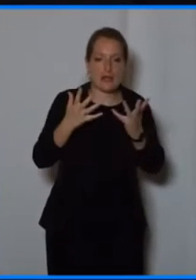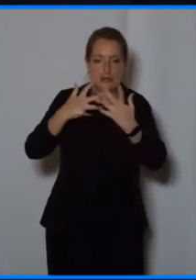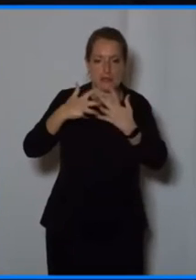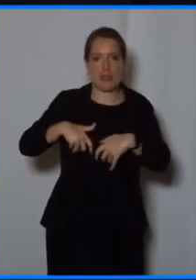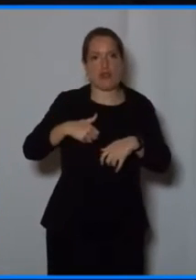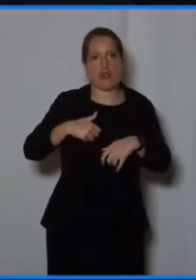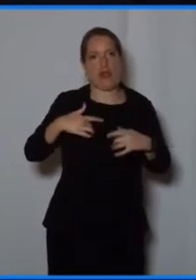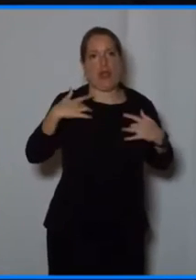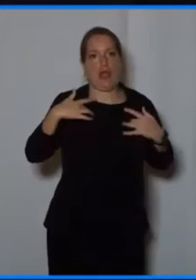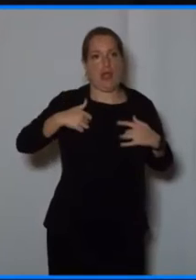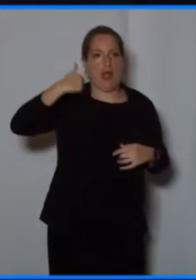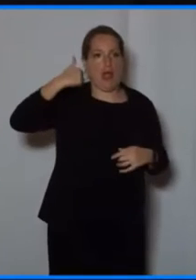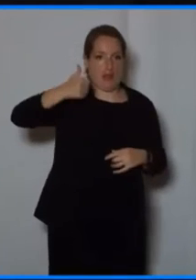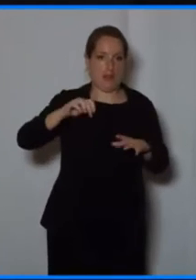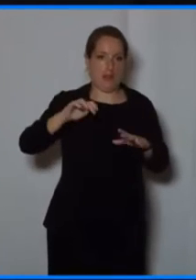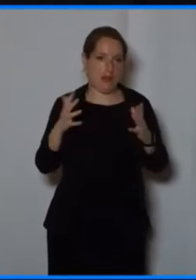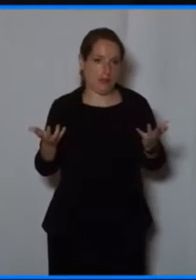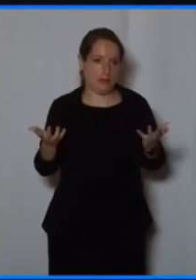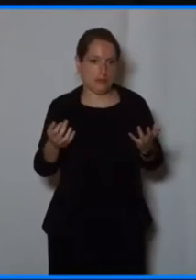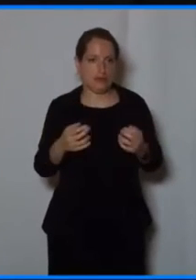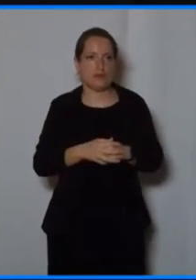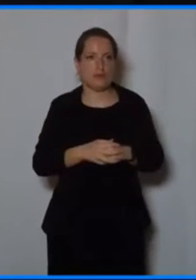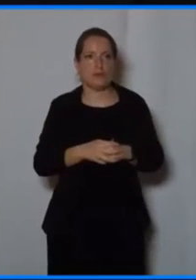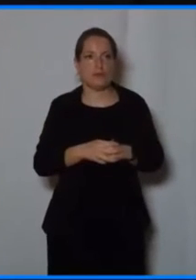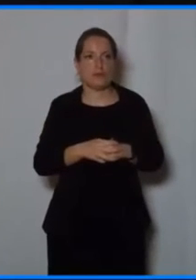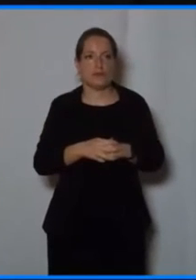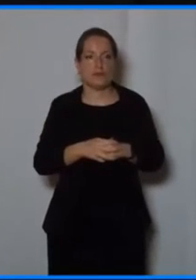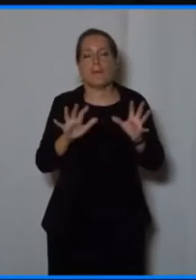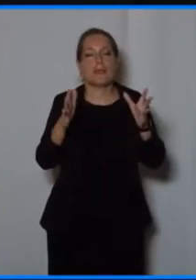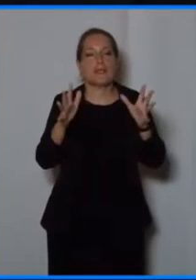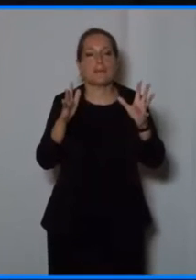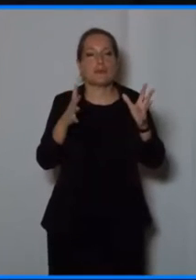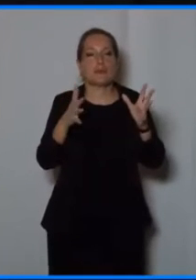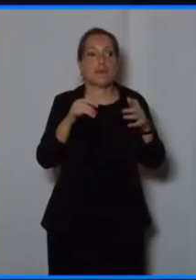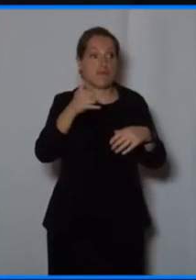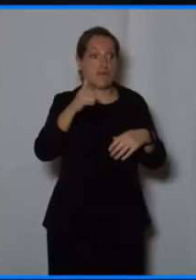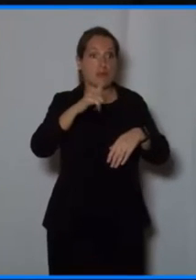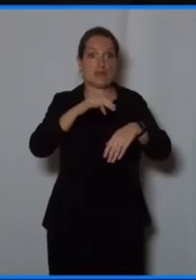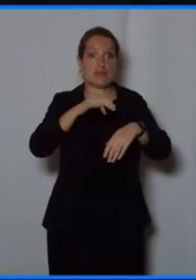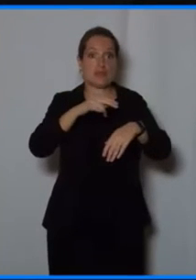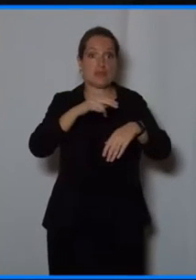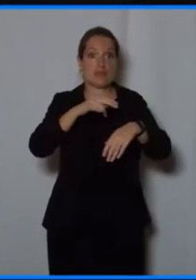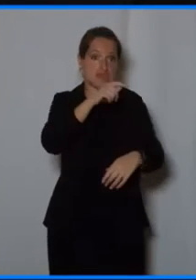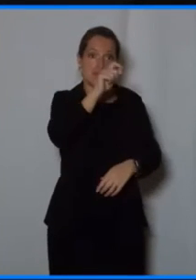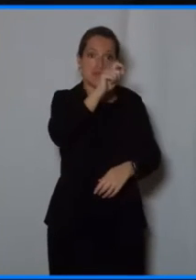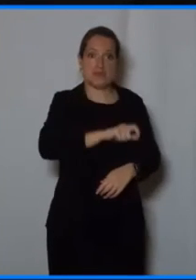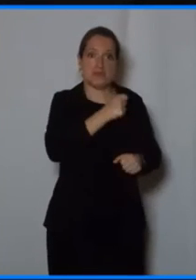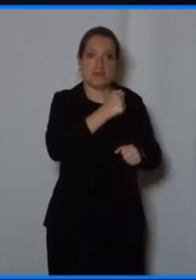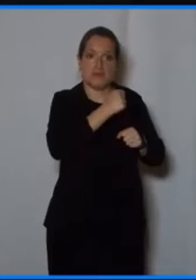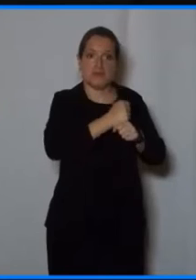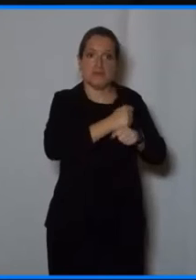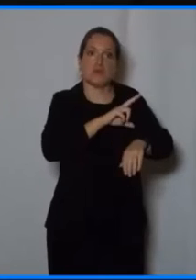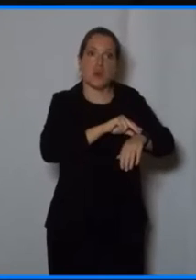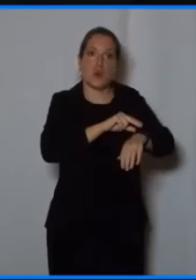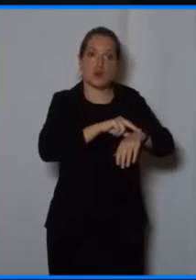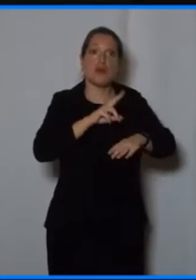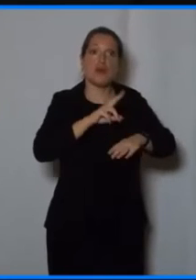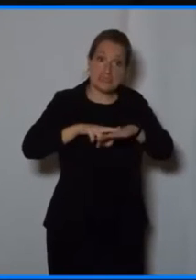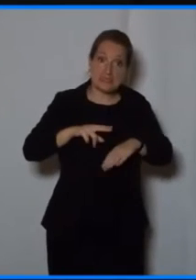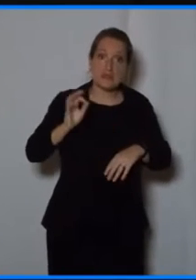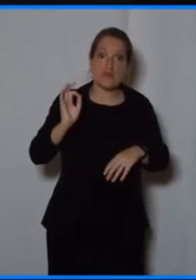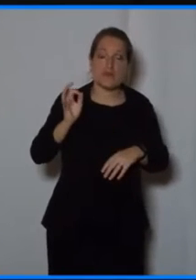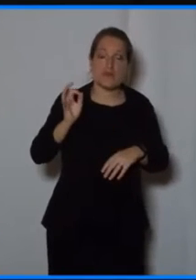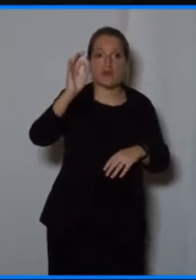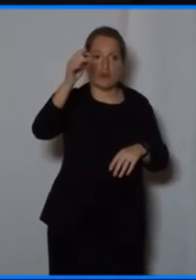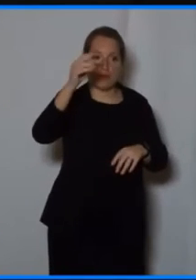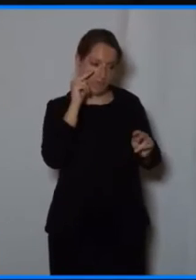Philip tells me that in the future, I will be able to monitor my patient, you know, via IoT and 5G, and I will get